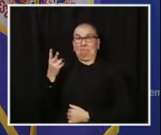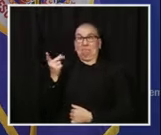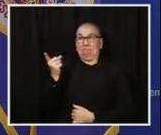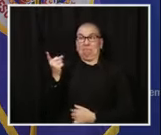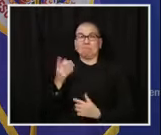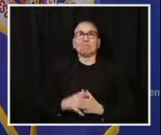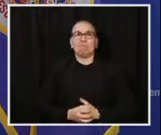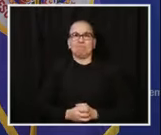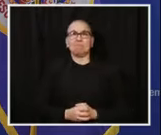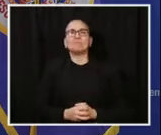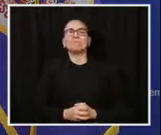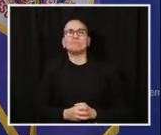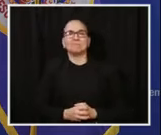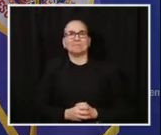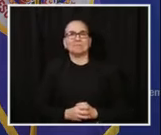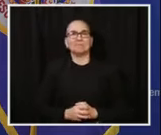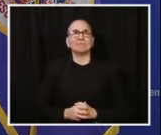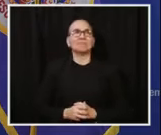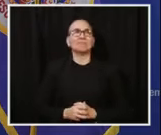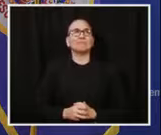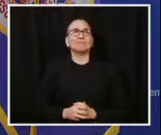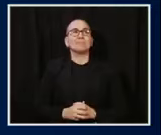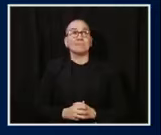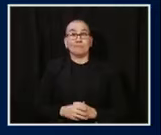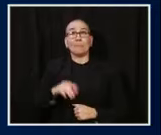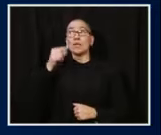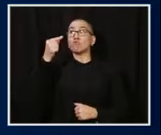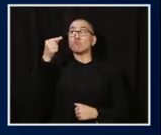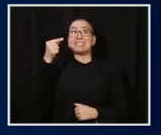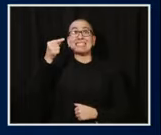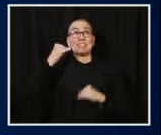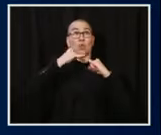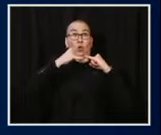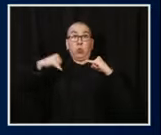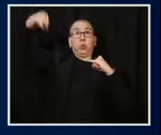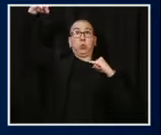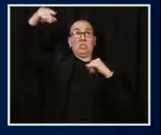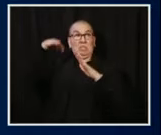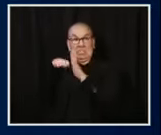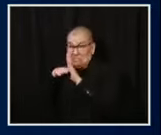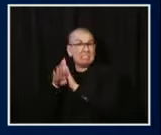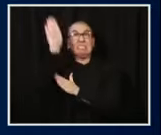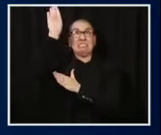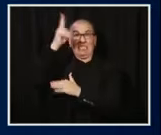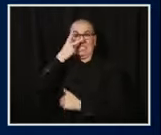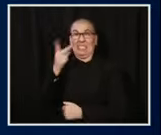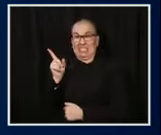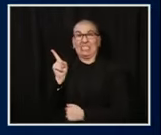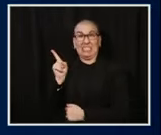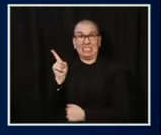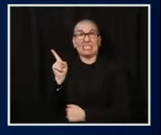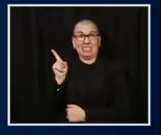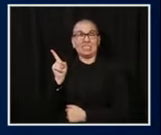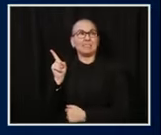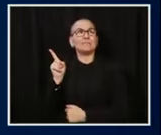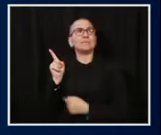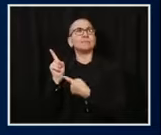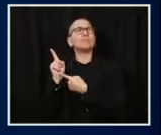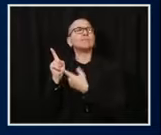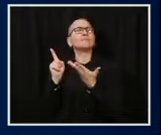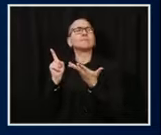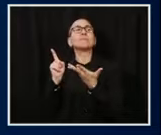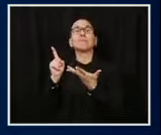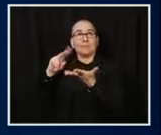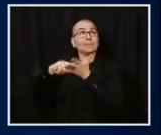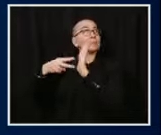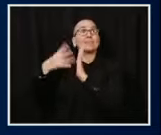the green line that goes vertical in later October and November, that's the statewide total.